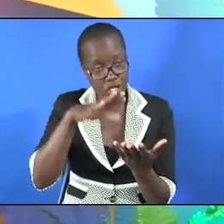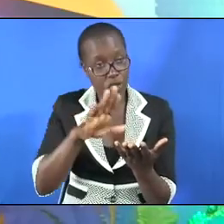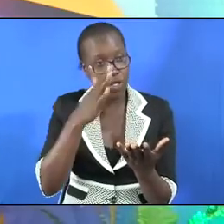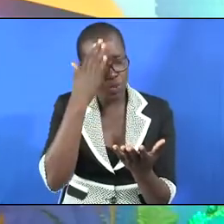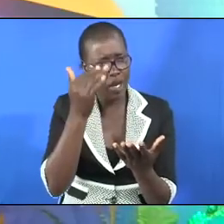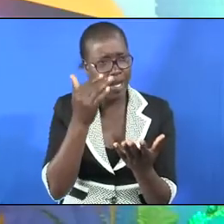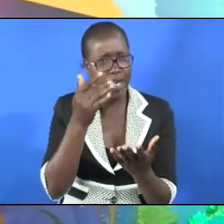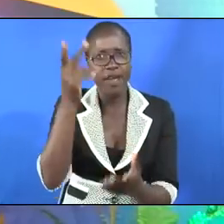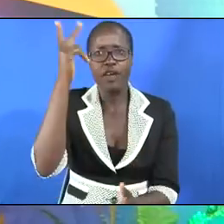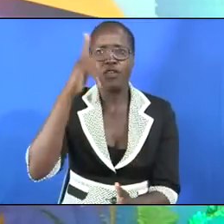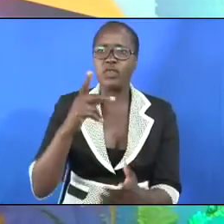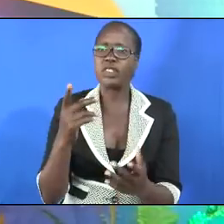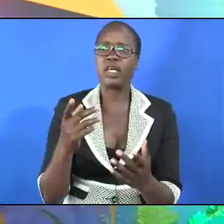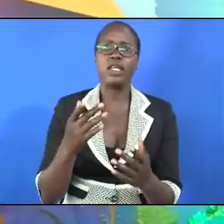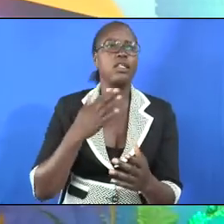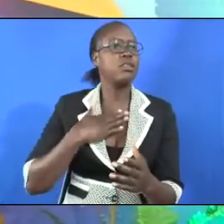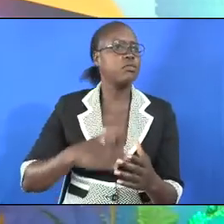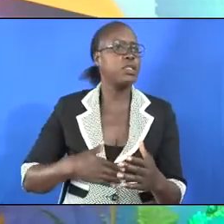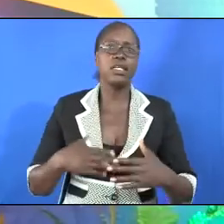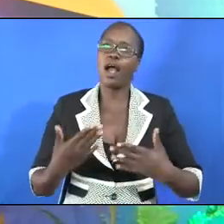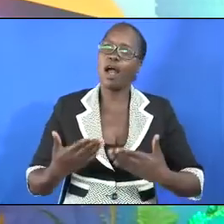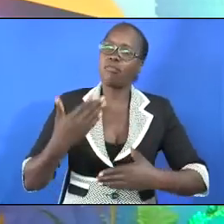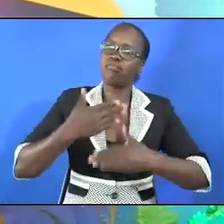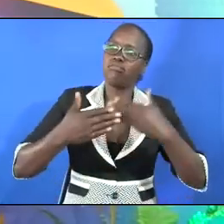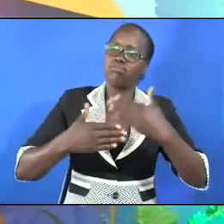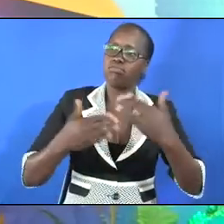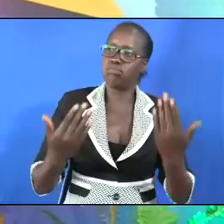stature, how you are built.